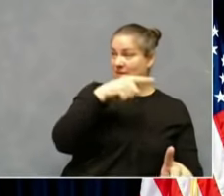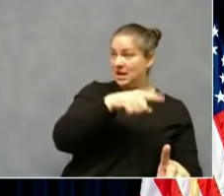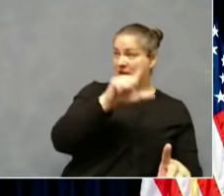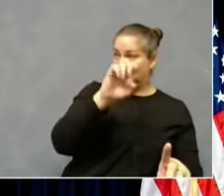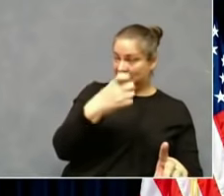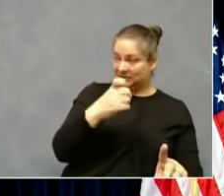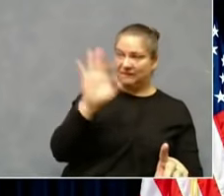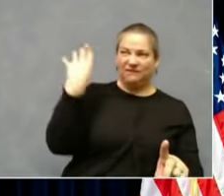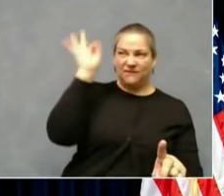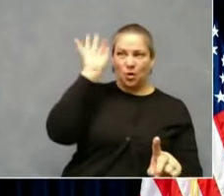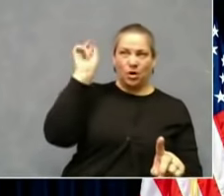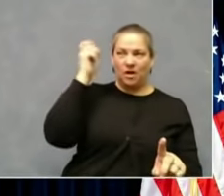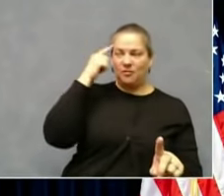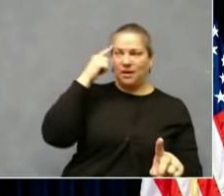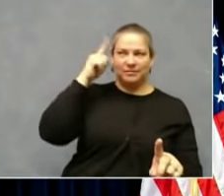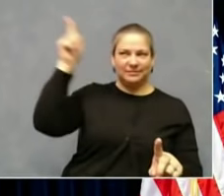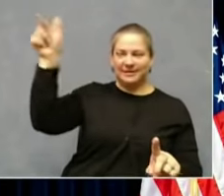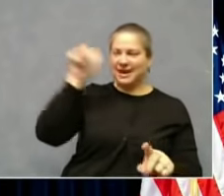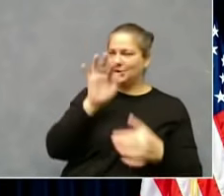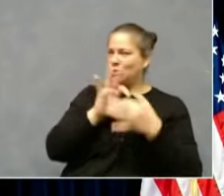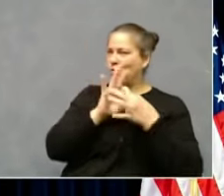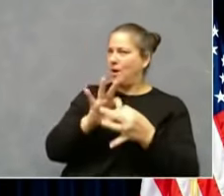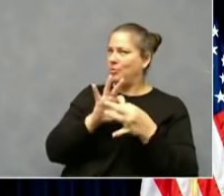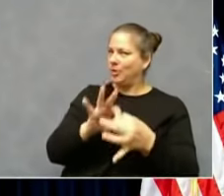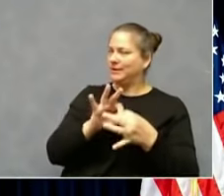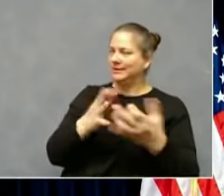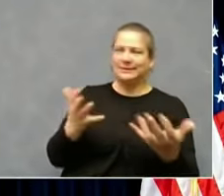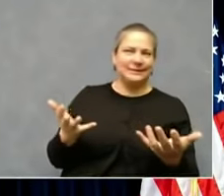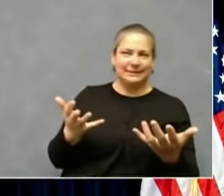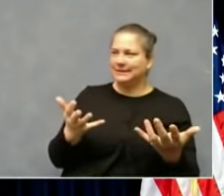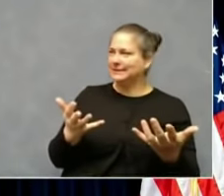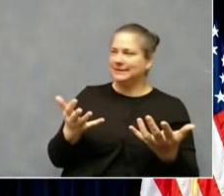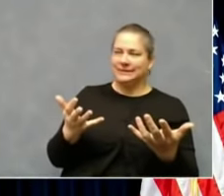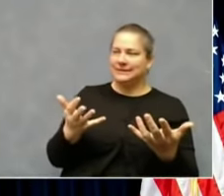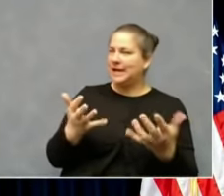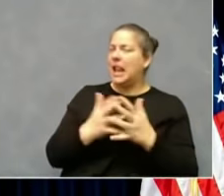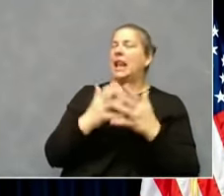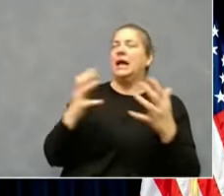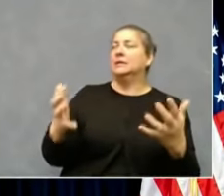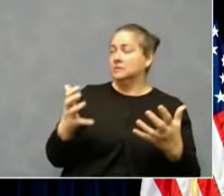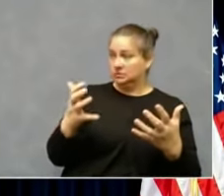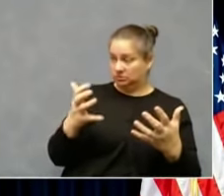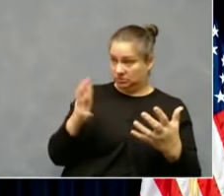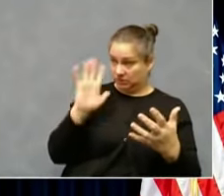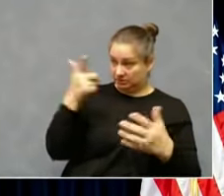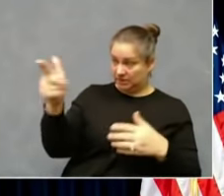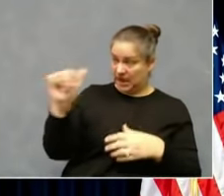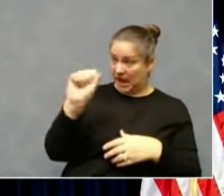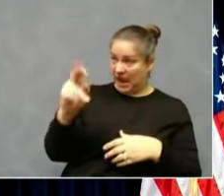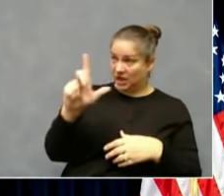cooperative, I think, with with your efforts on that things any better with the Ashland case.